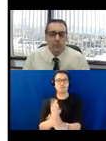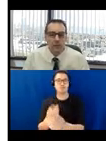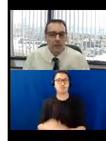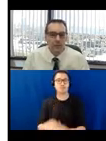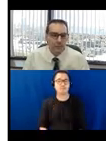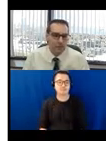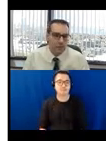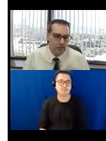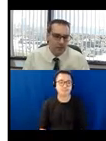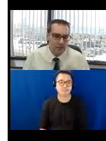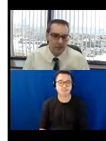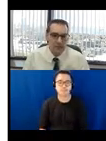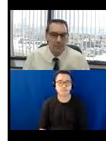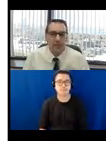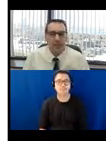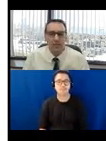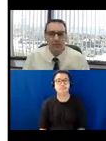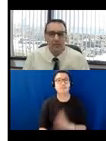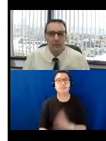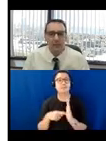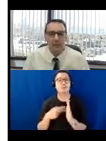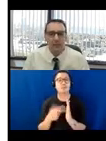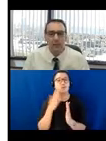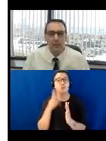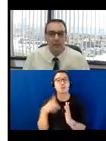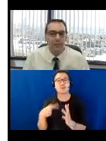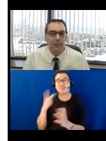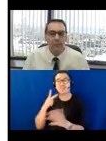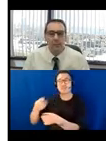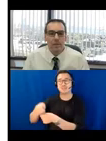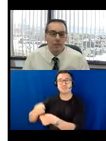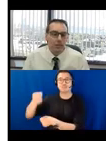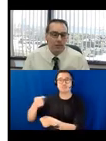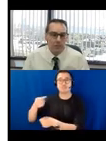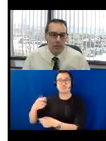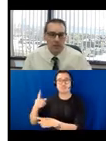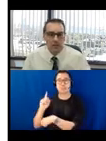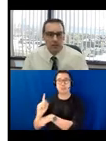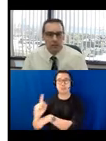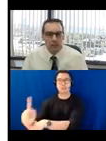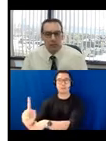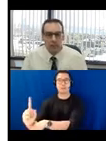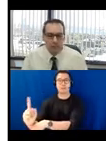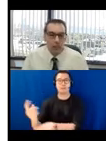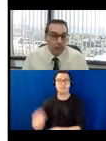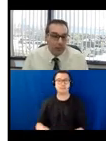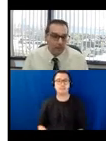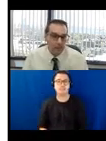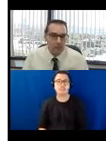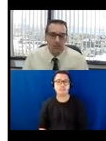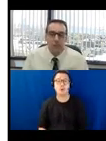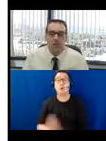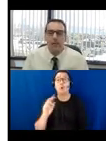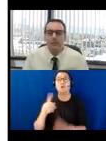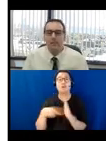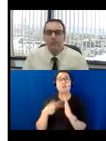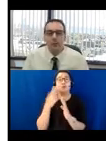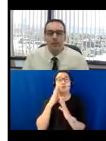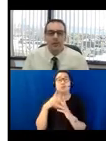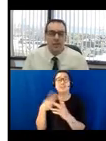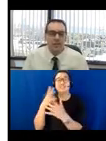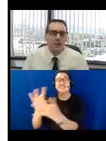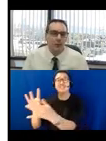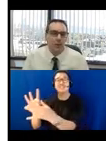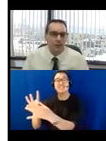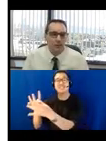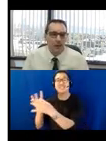You know, sometimes those are the pedestals that they might have, or they might make sure the chain is low enough or is lowered enough, or